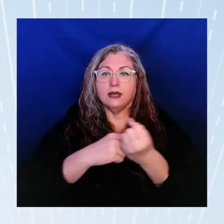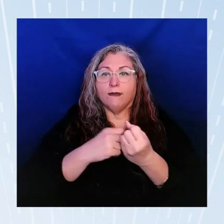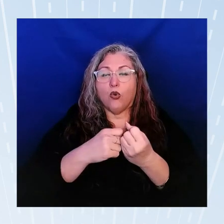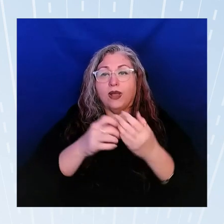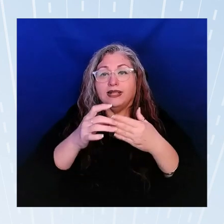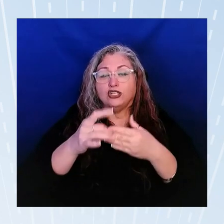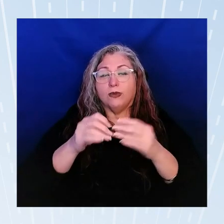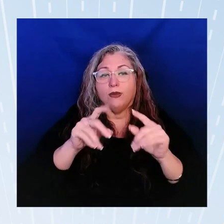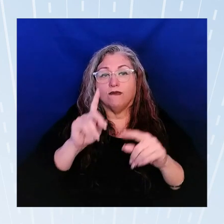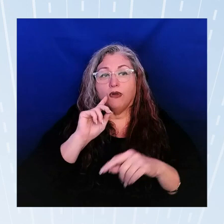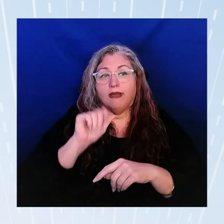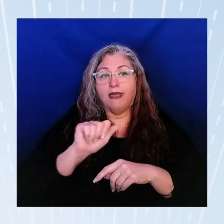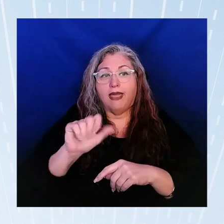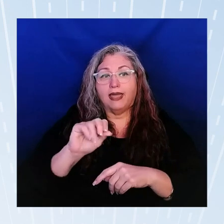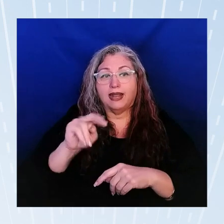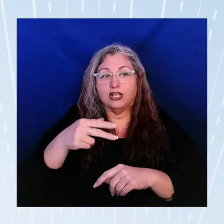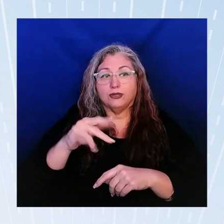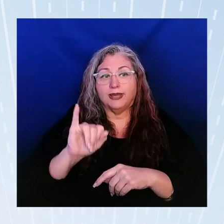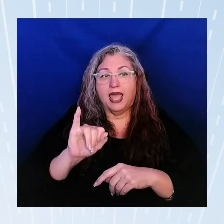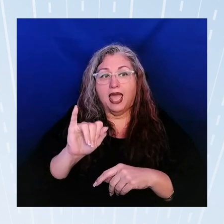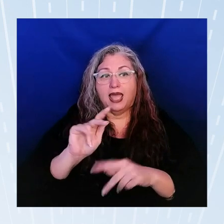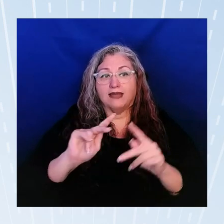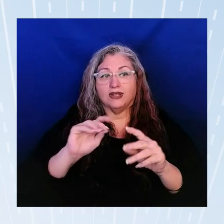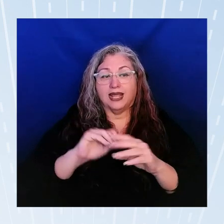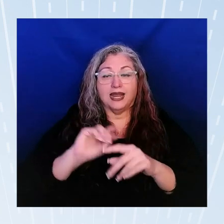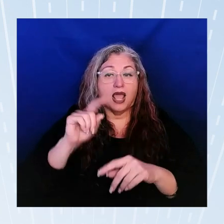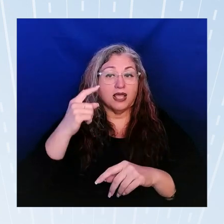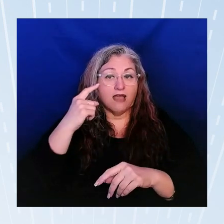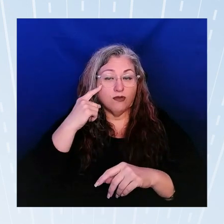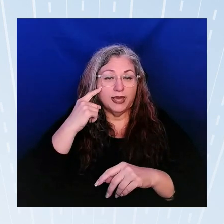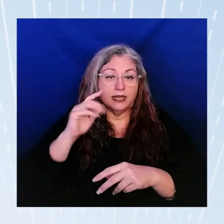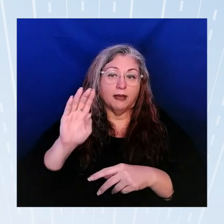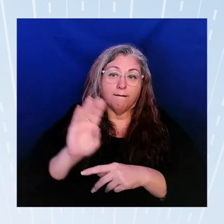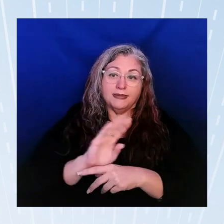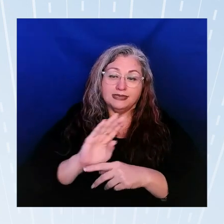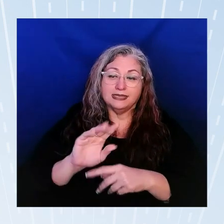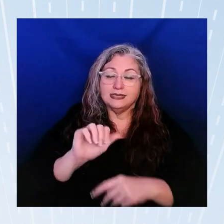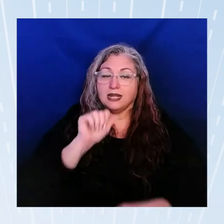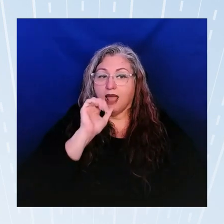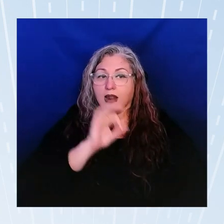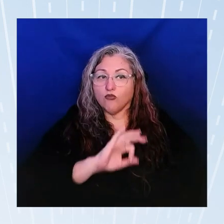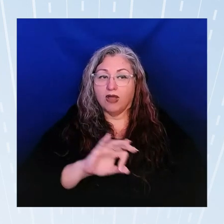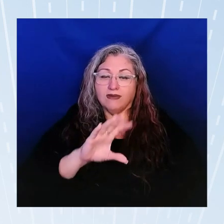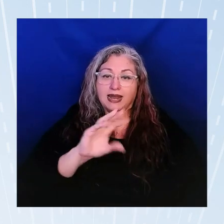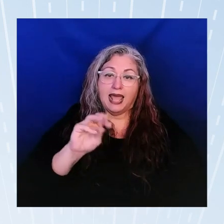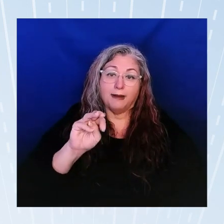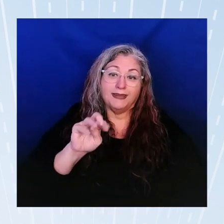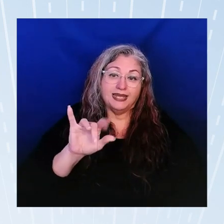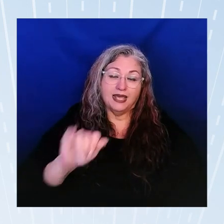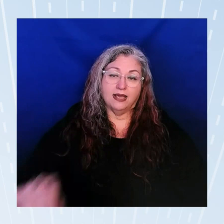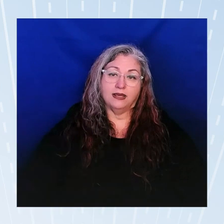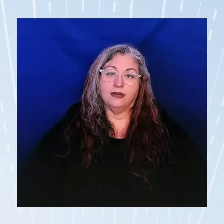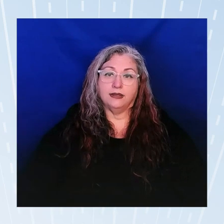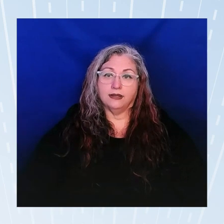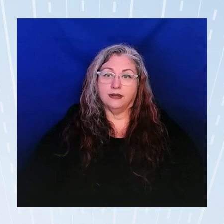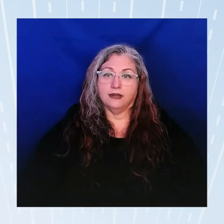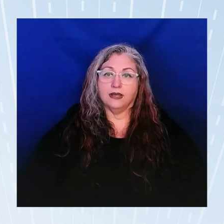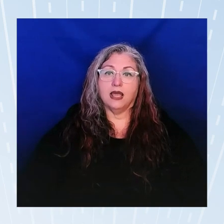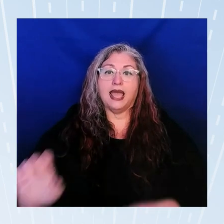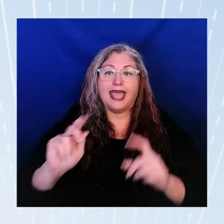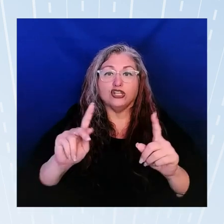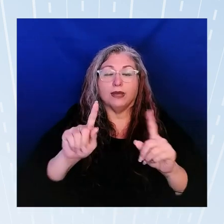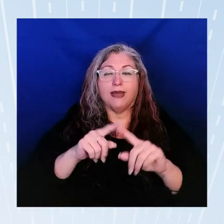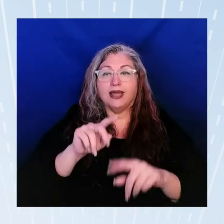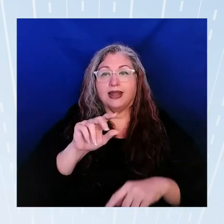for aa and nhpi individuals in government business non-profit and media education about aa and